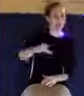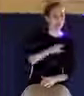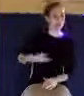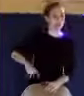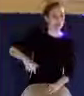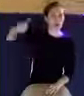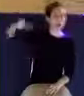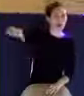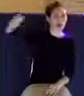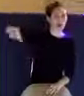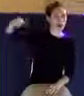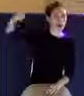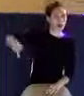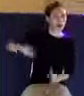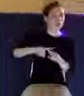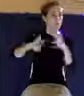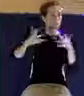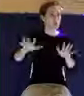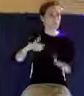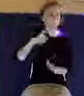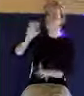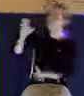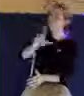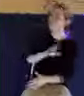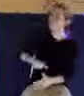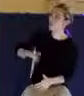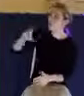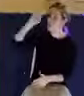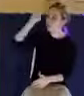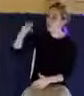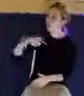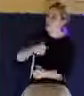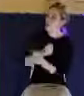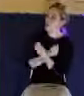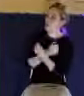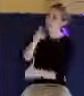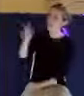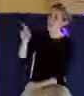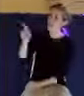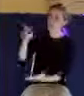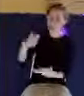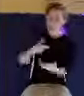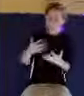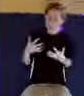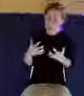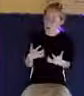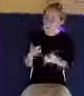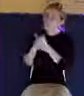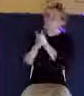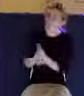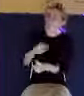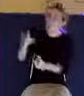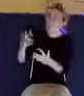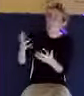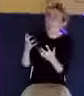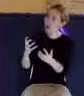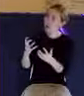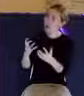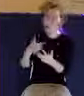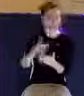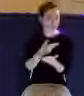love you. You know I want to do what you want me to do. Even though I fail at times. There's that inward desire to obey